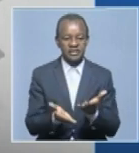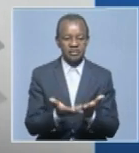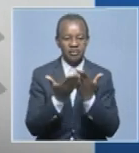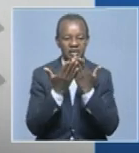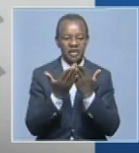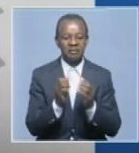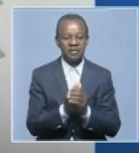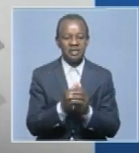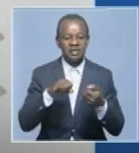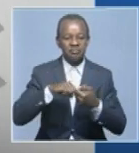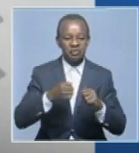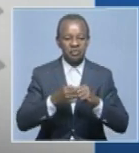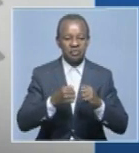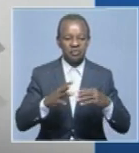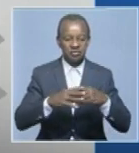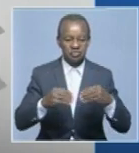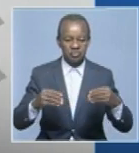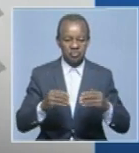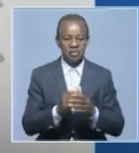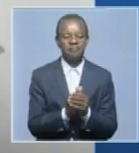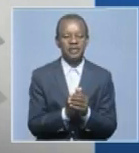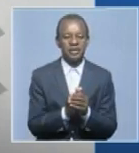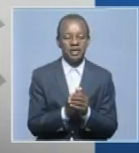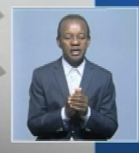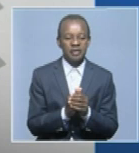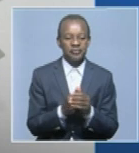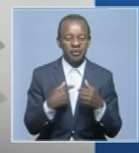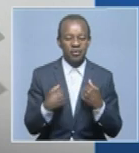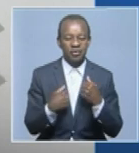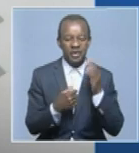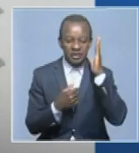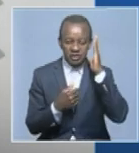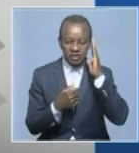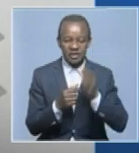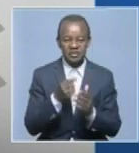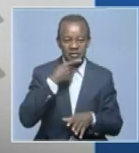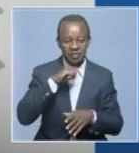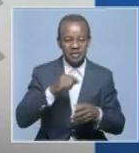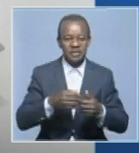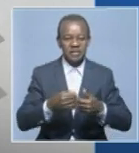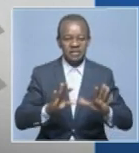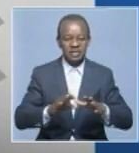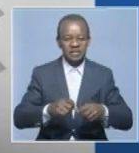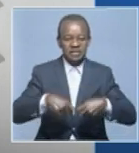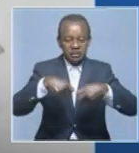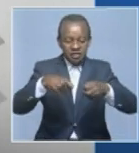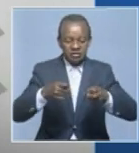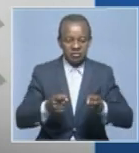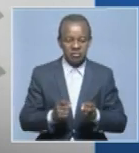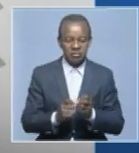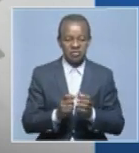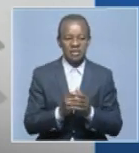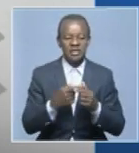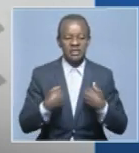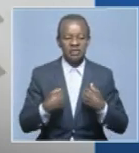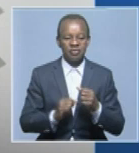also, now that there's enough men's conferences, that we all support that process and ensure that it's not just a